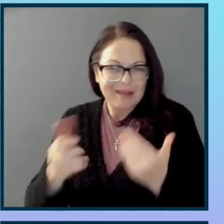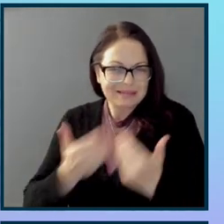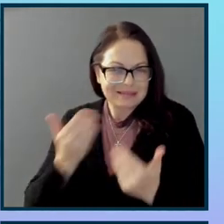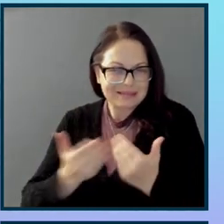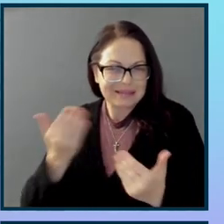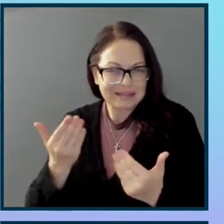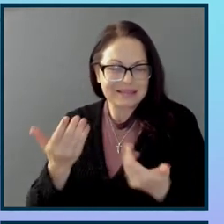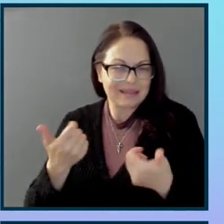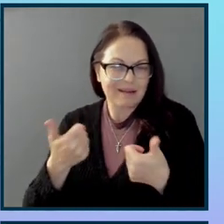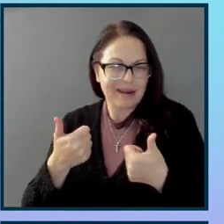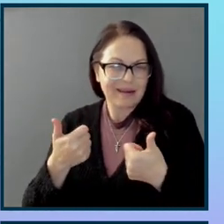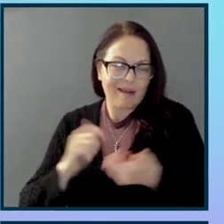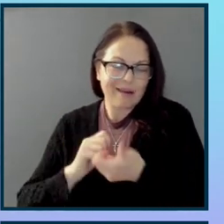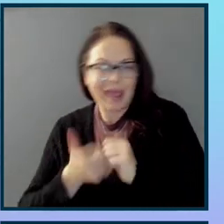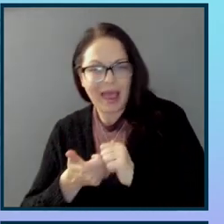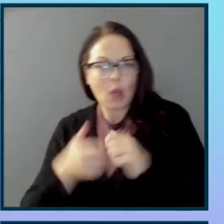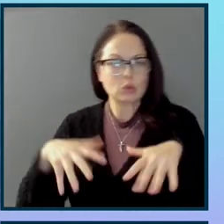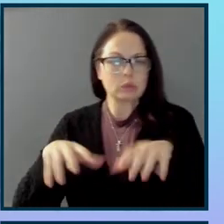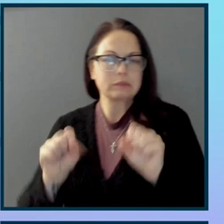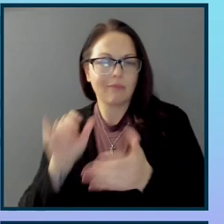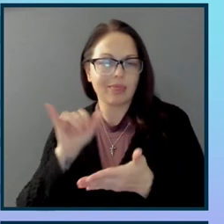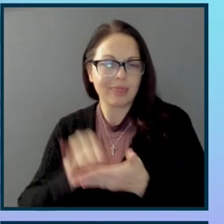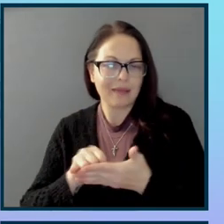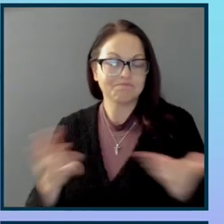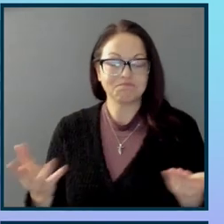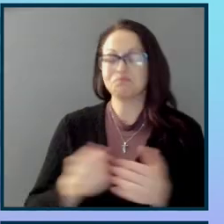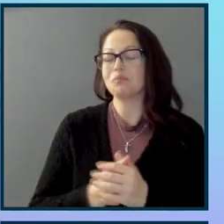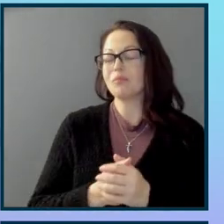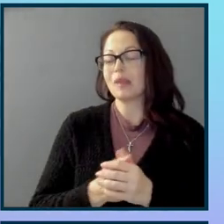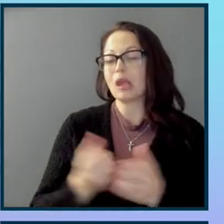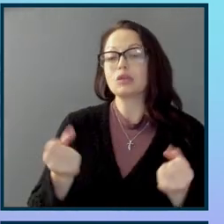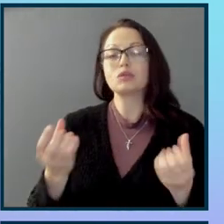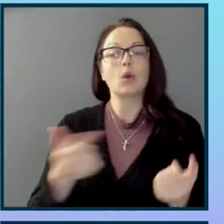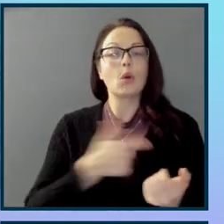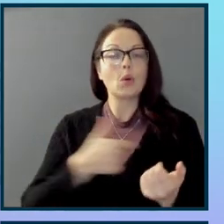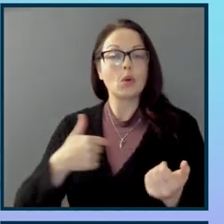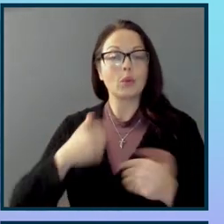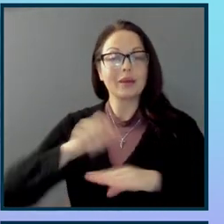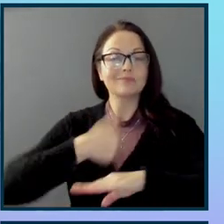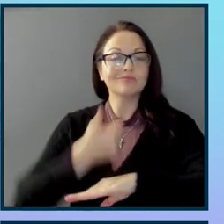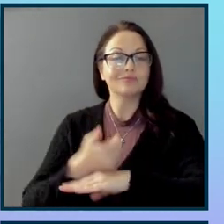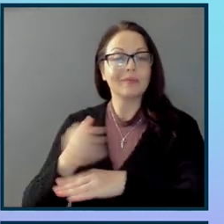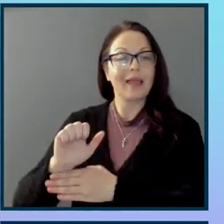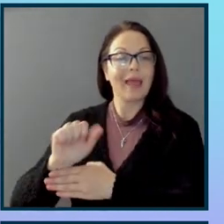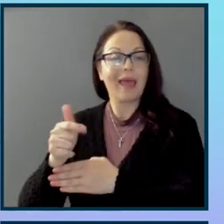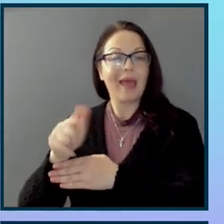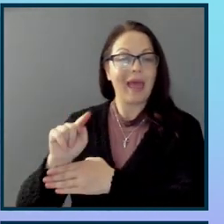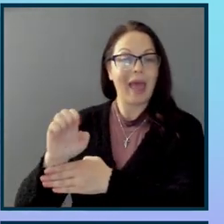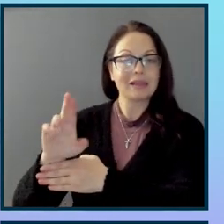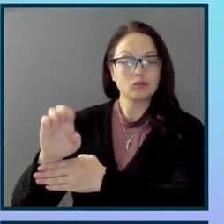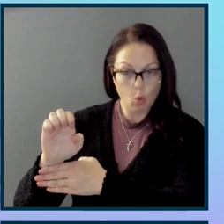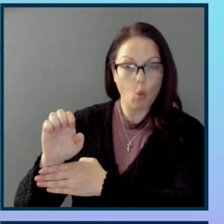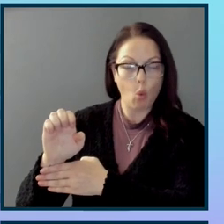And slowing down velocity meant getting eaten for lunch, frankly, right? So we released AXECON in 2015 to